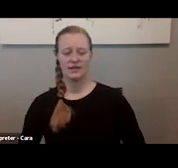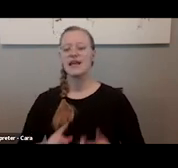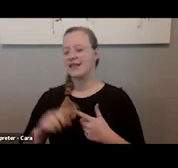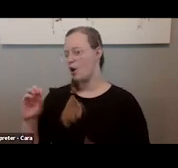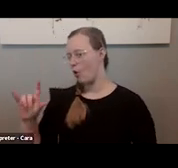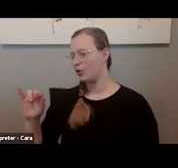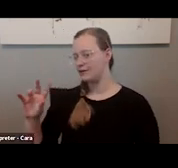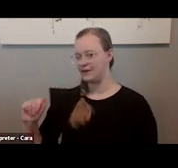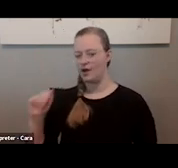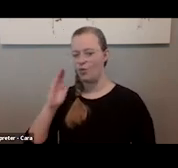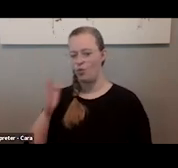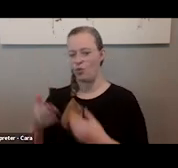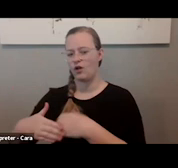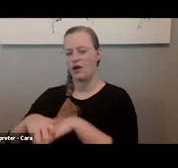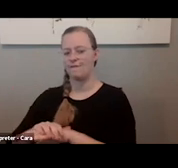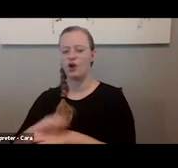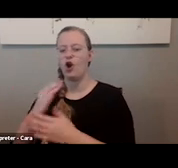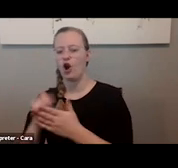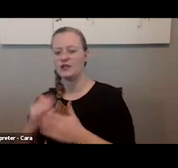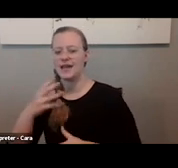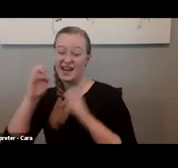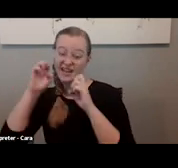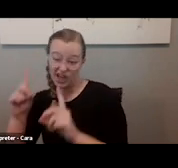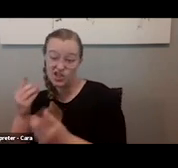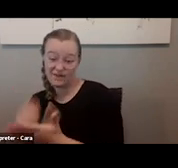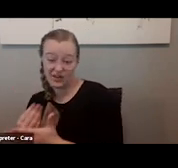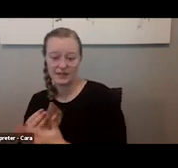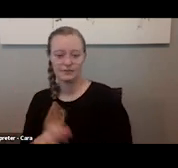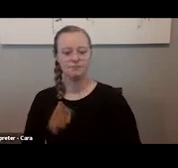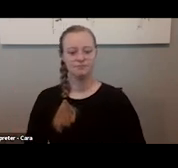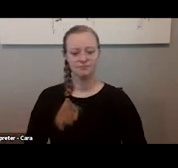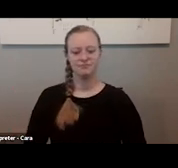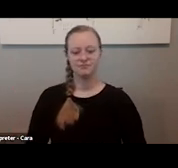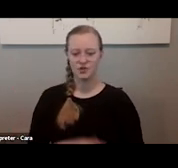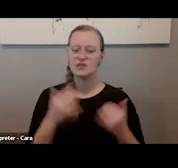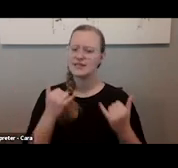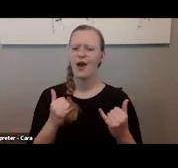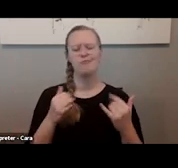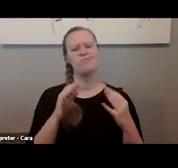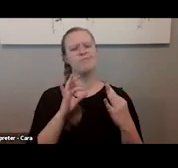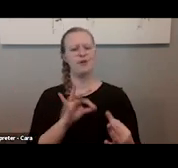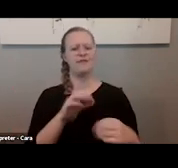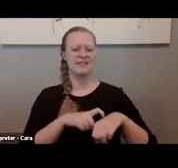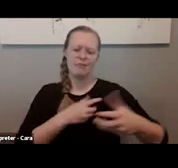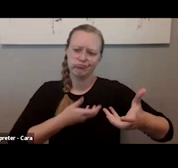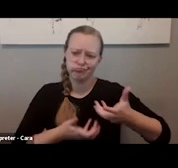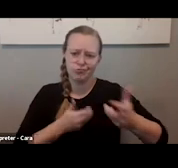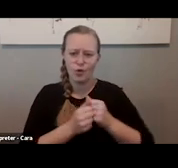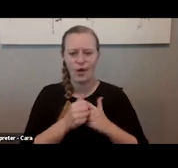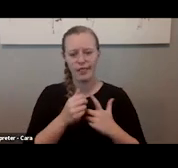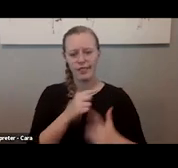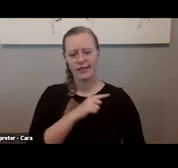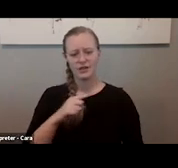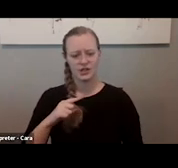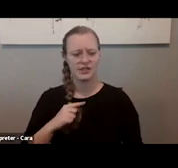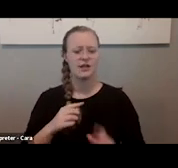focus on these two things. This is now the most perfect time to be engaging with members of Congress on appropriations